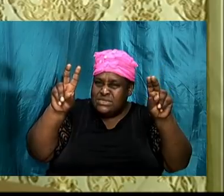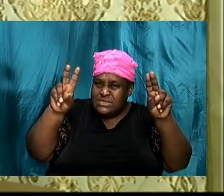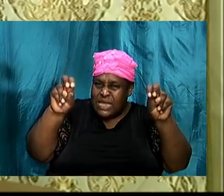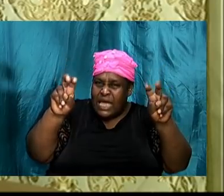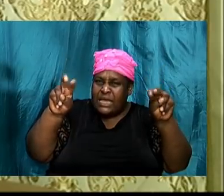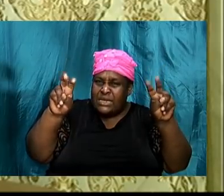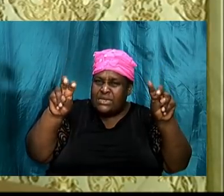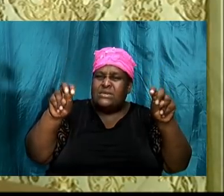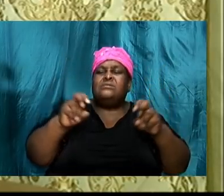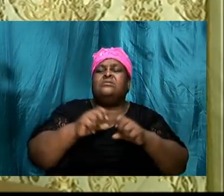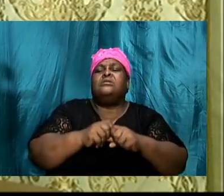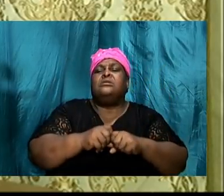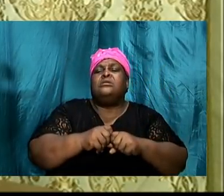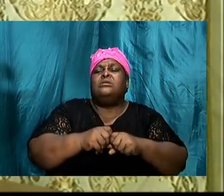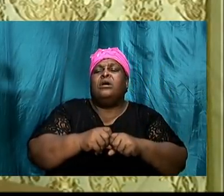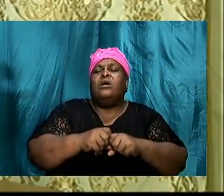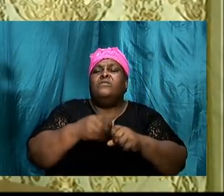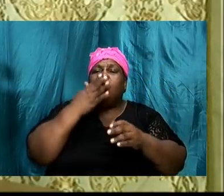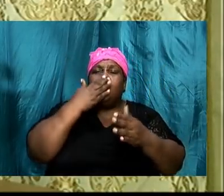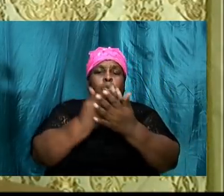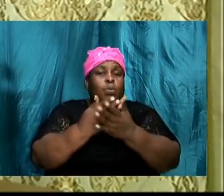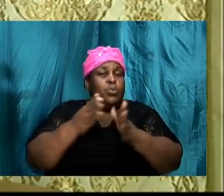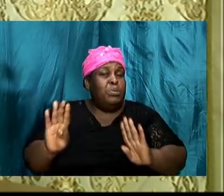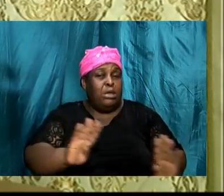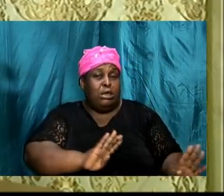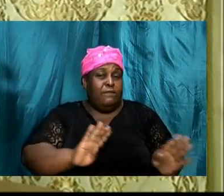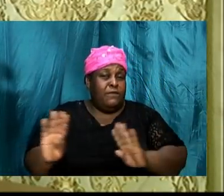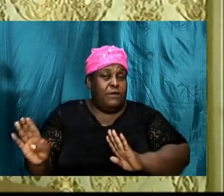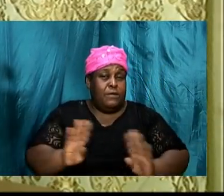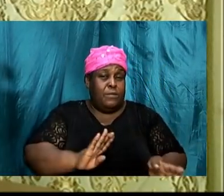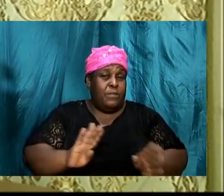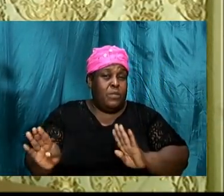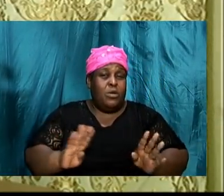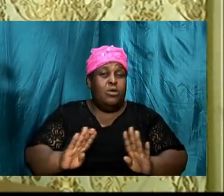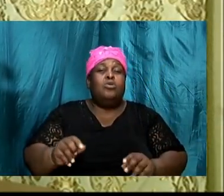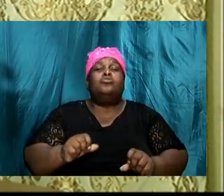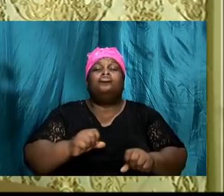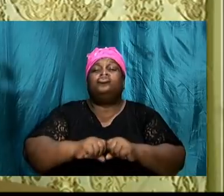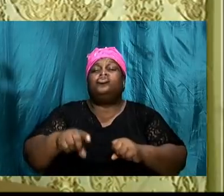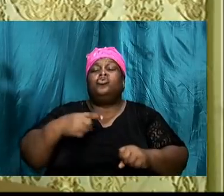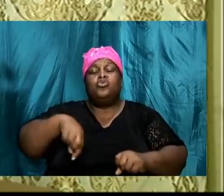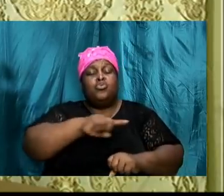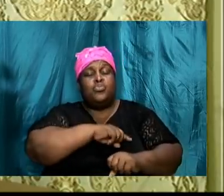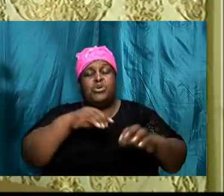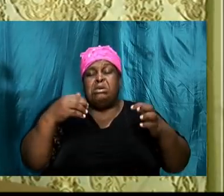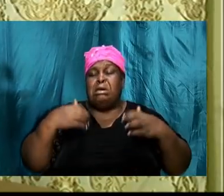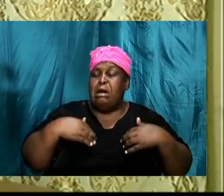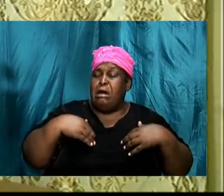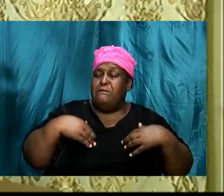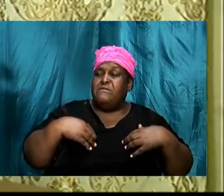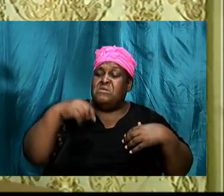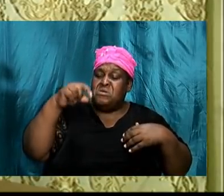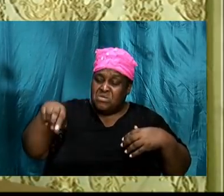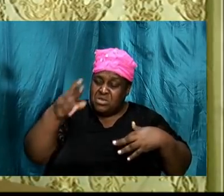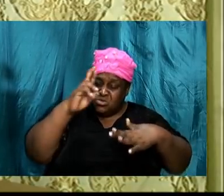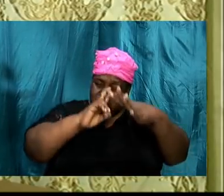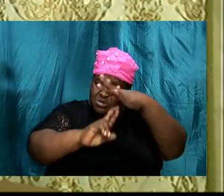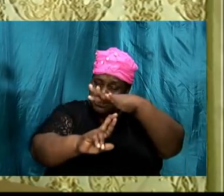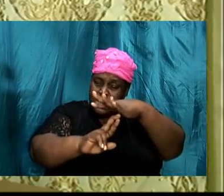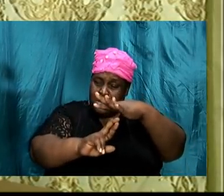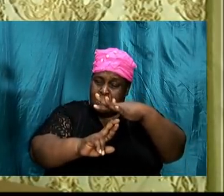of conduct, so that we might have this respect. This respect will help us to